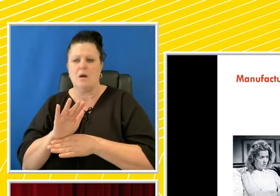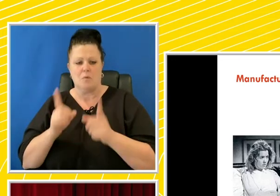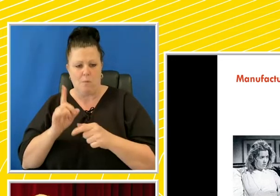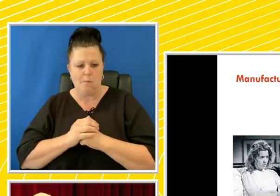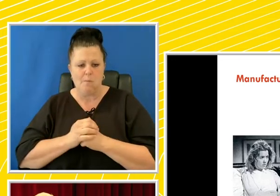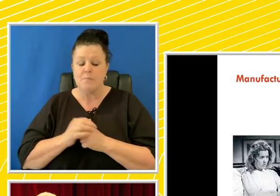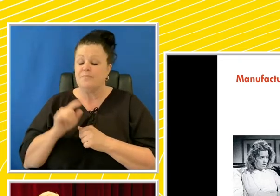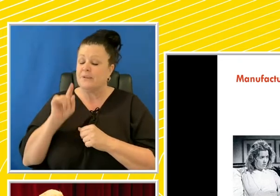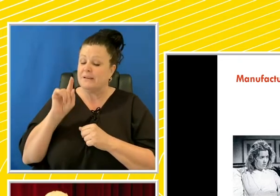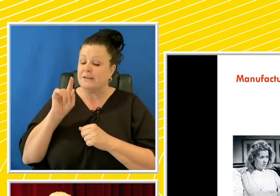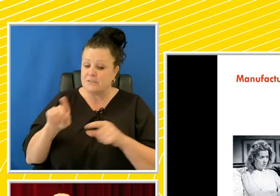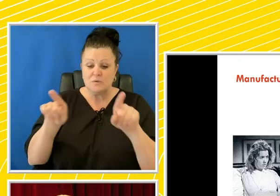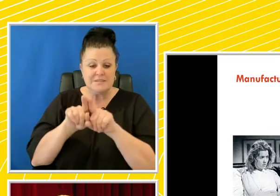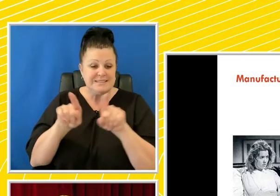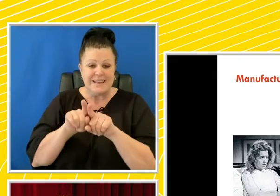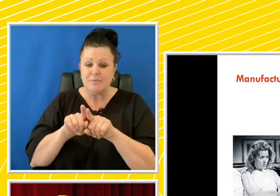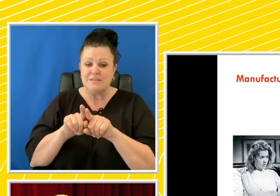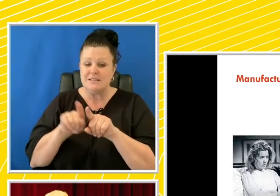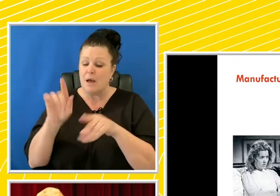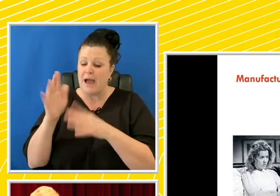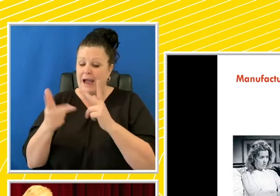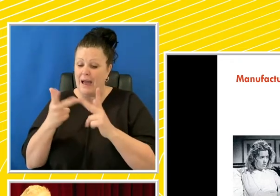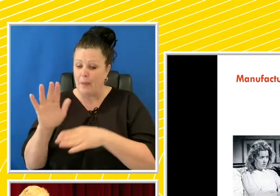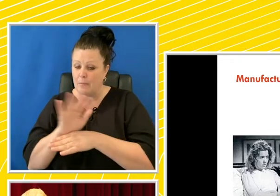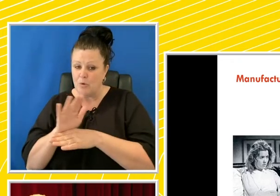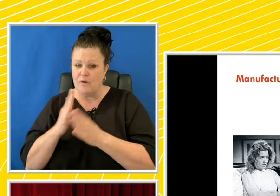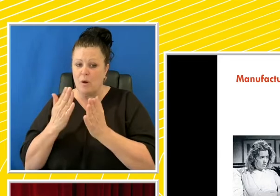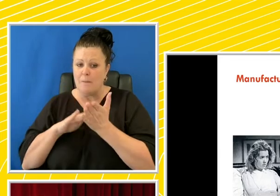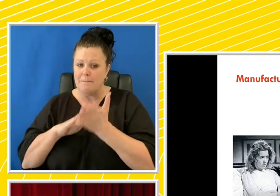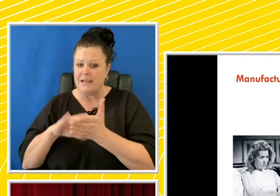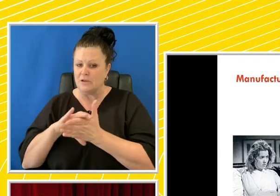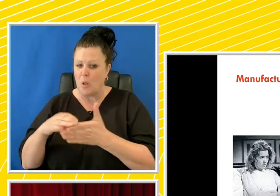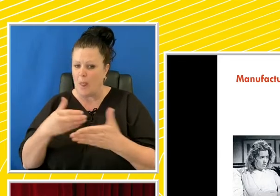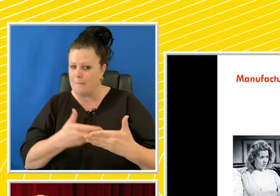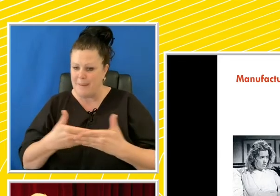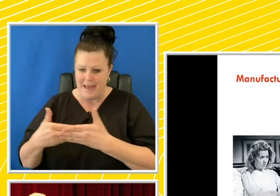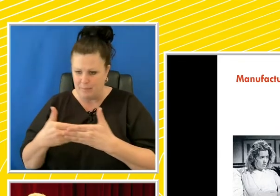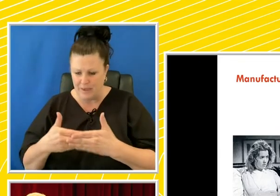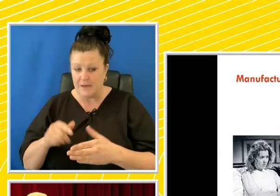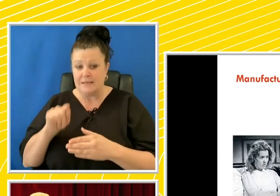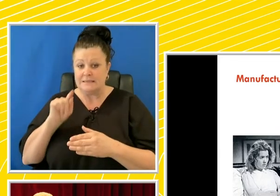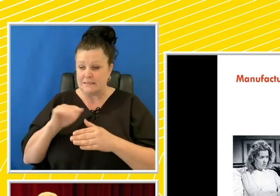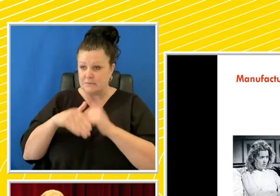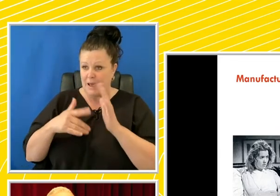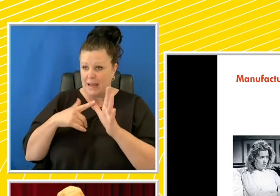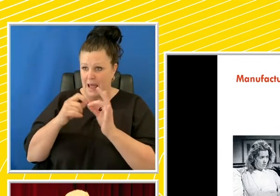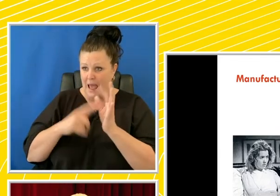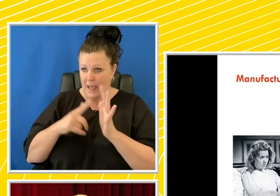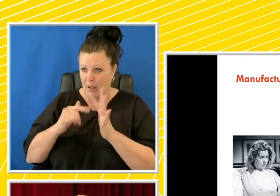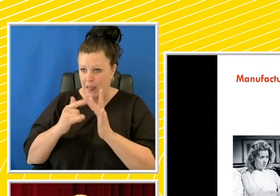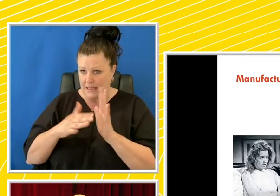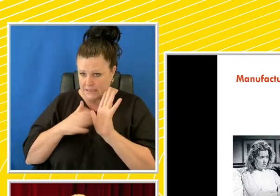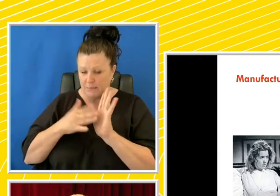to the plot of Million Dollar Baby, a film whose disturbing ableism was seemingly sanitized by its unprecedented success in the